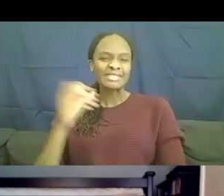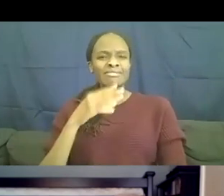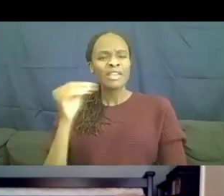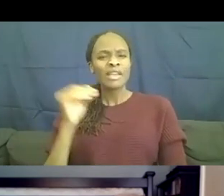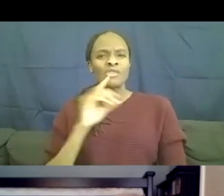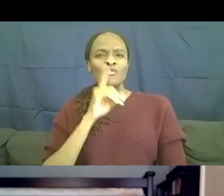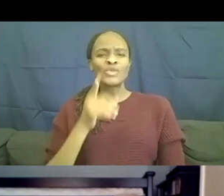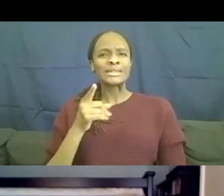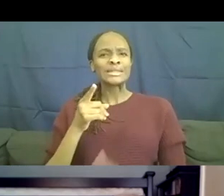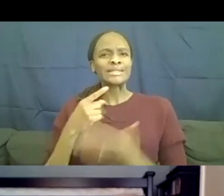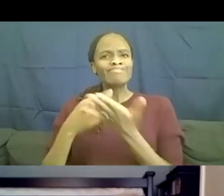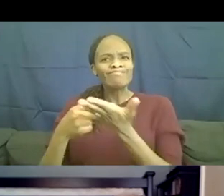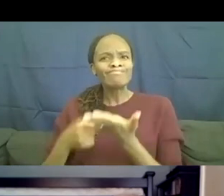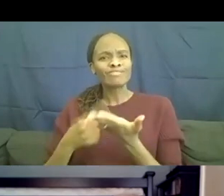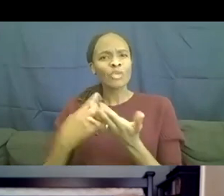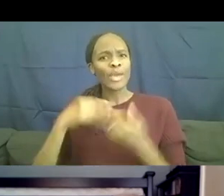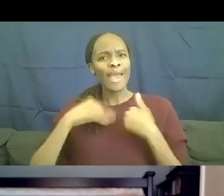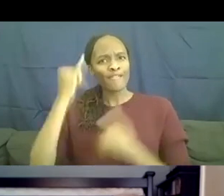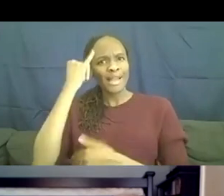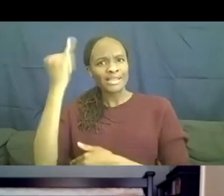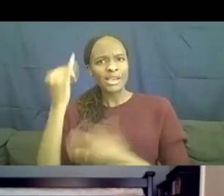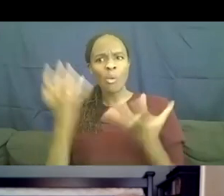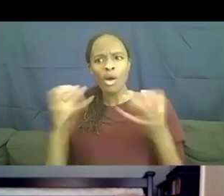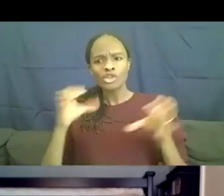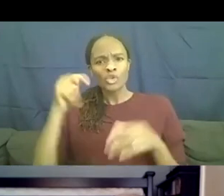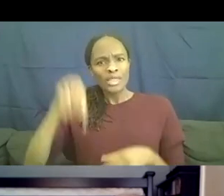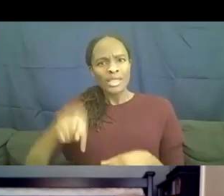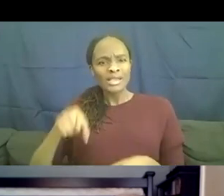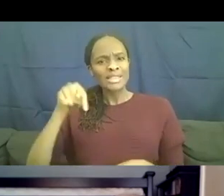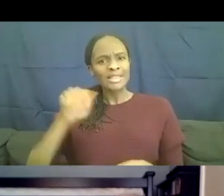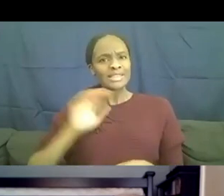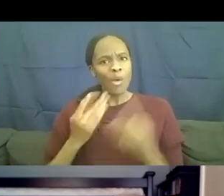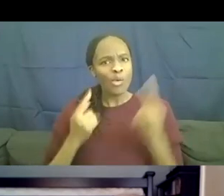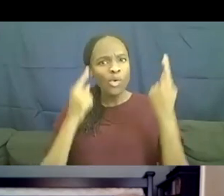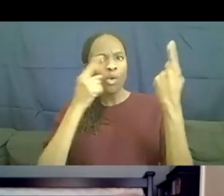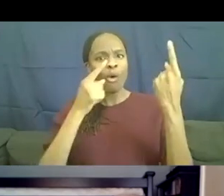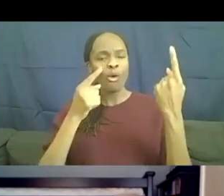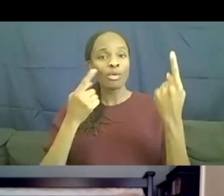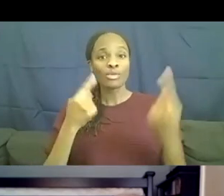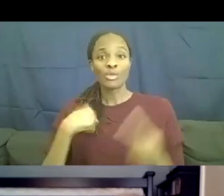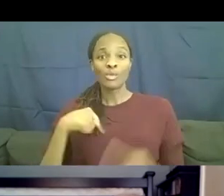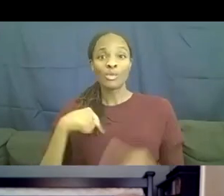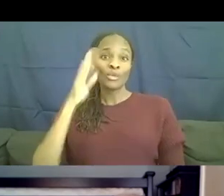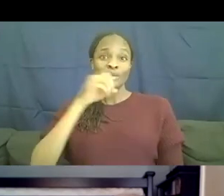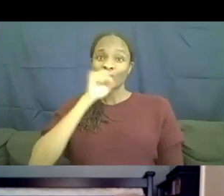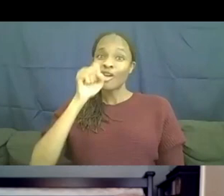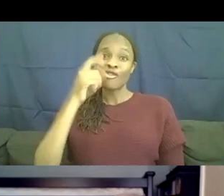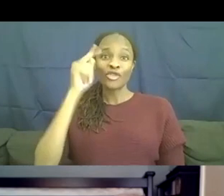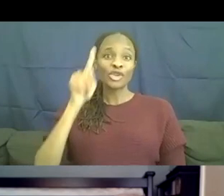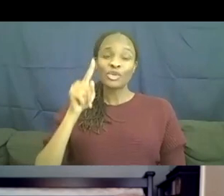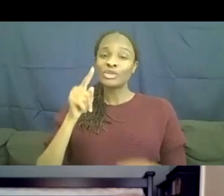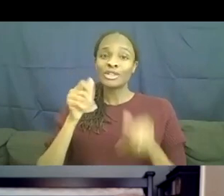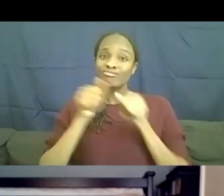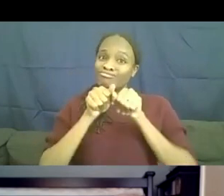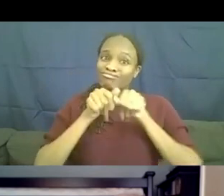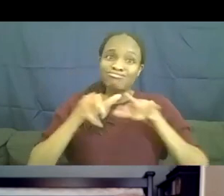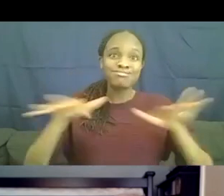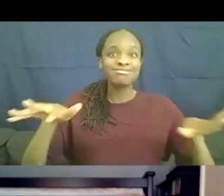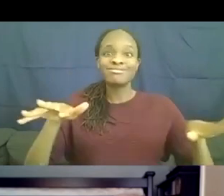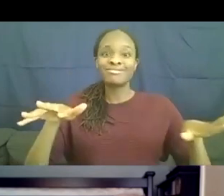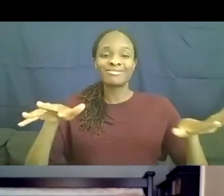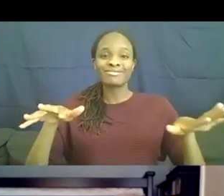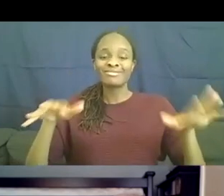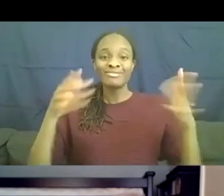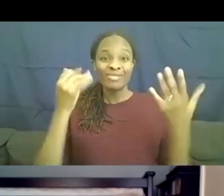idea. This is what we'd like to do. This is our goal. This is our aim. We'd love for you to spread the word. And if you had any candidates that you felt would be